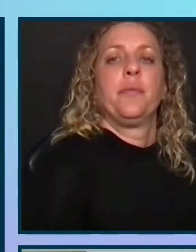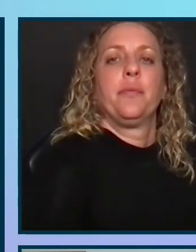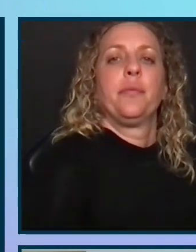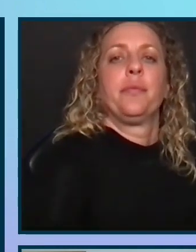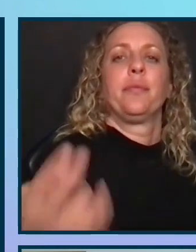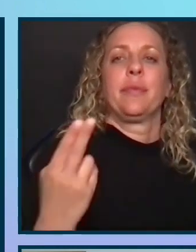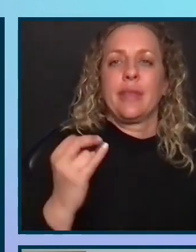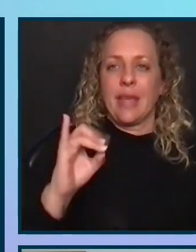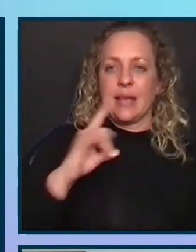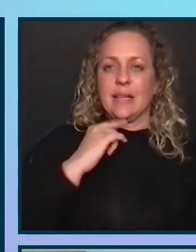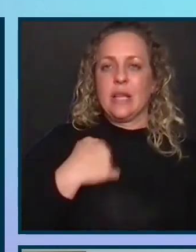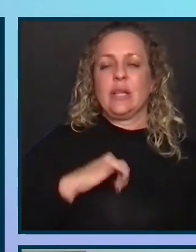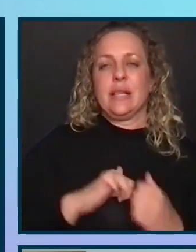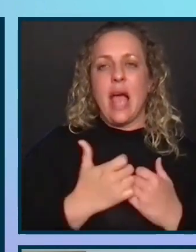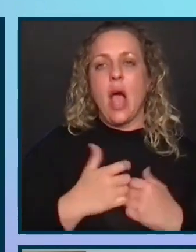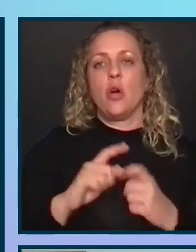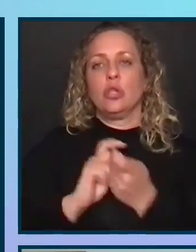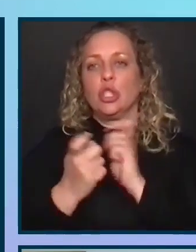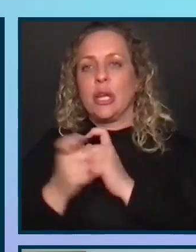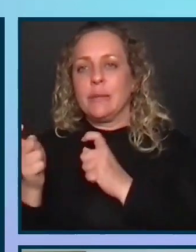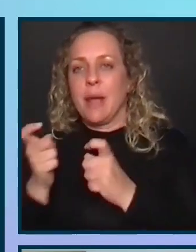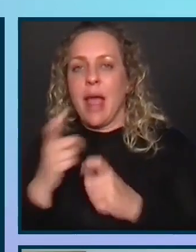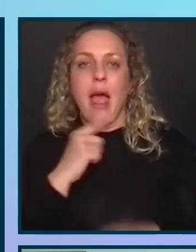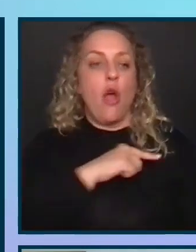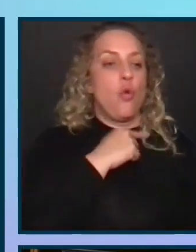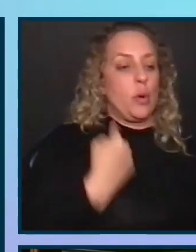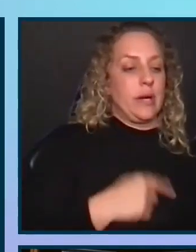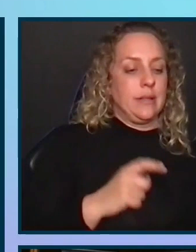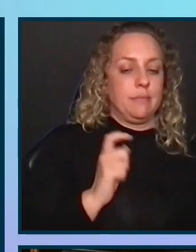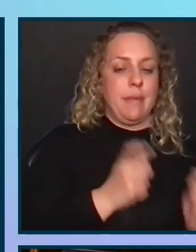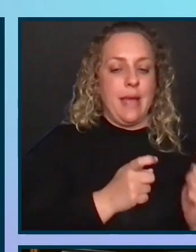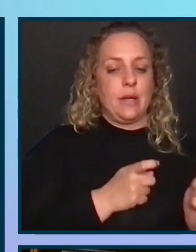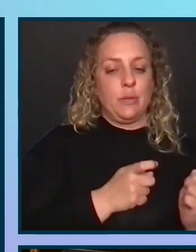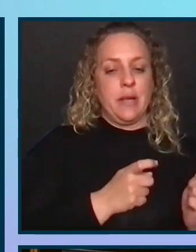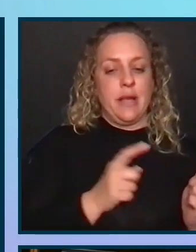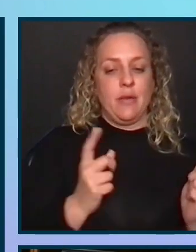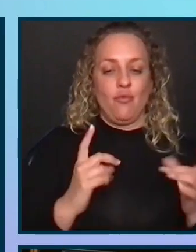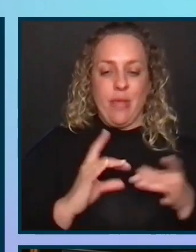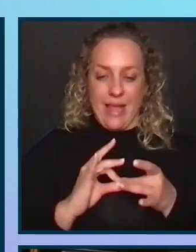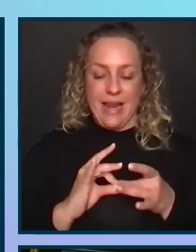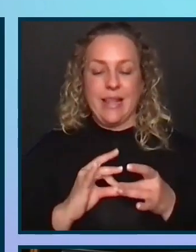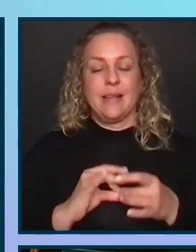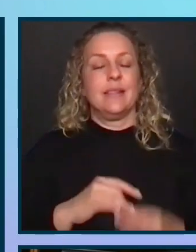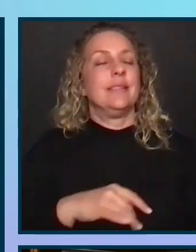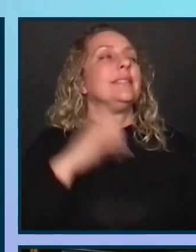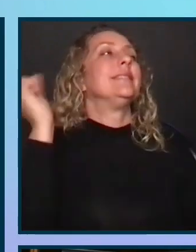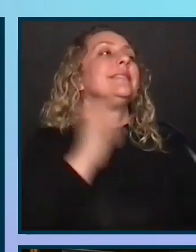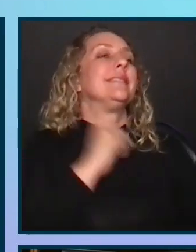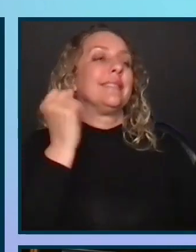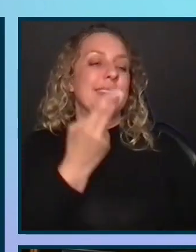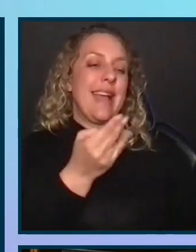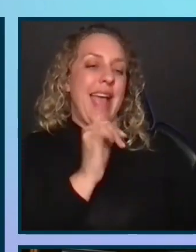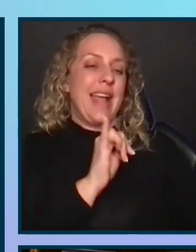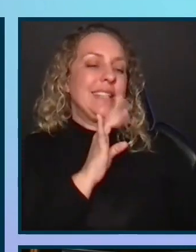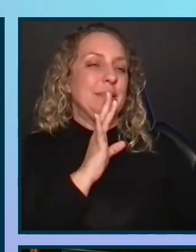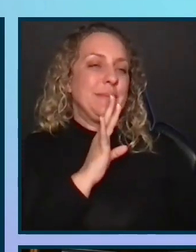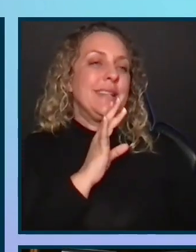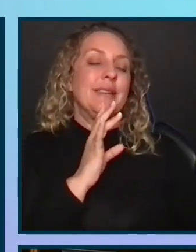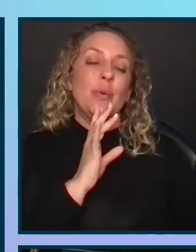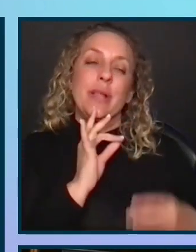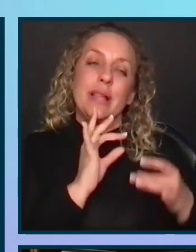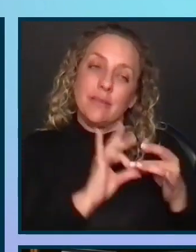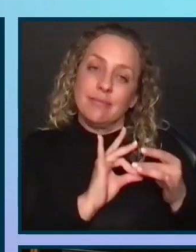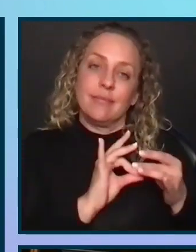how change management and risk management might be related? Yes. So they are closely related. Rather than